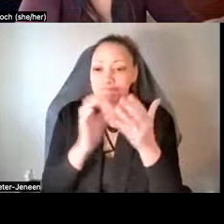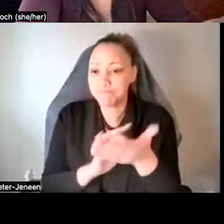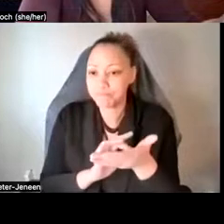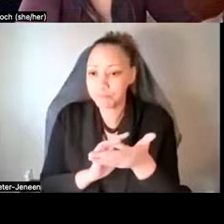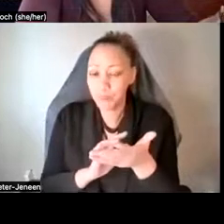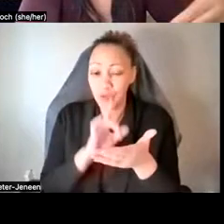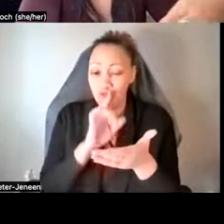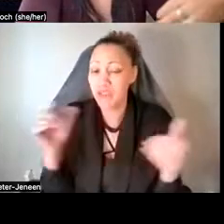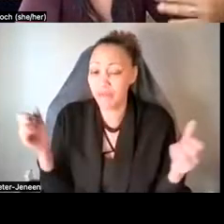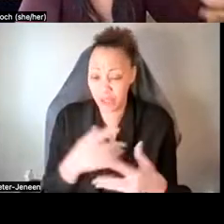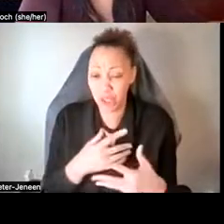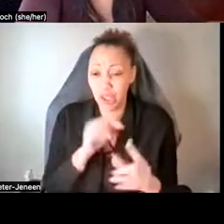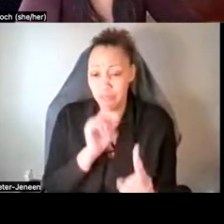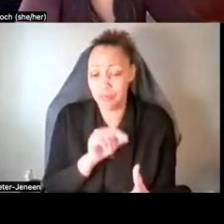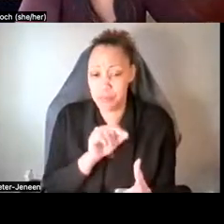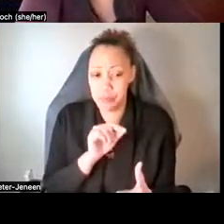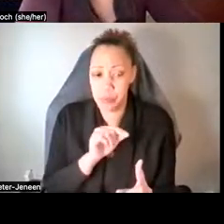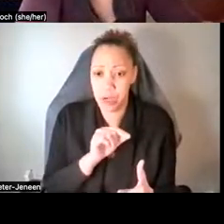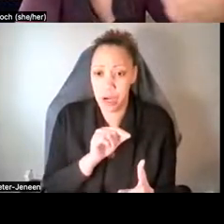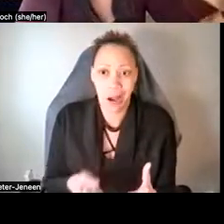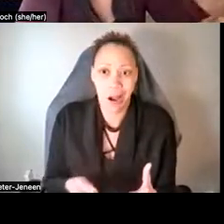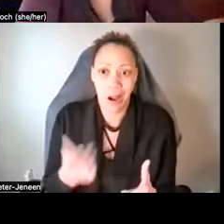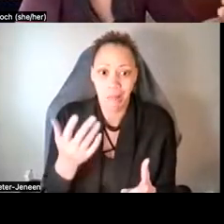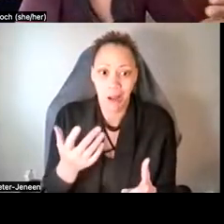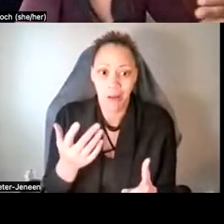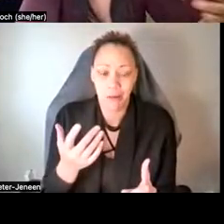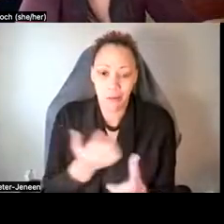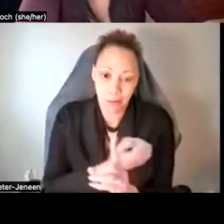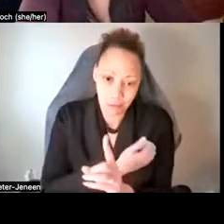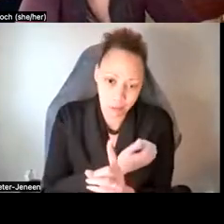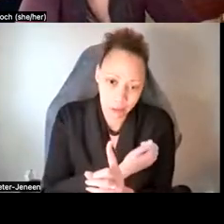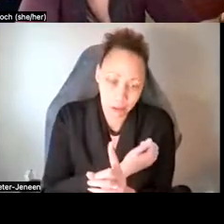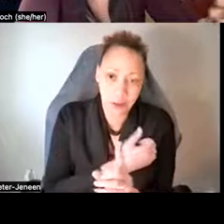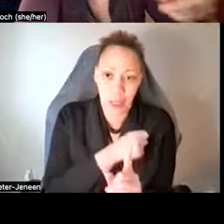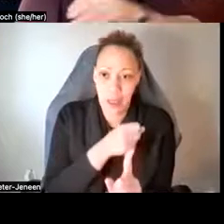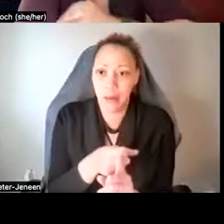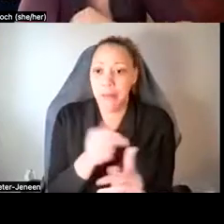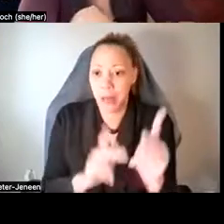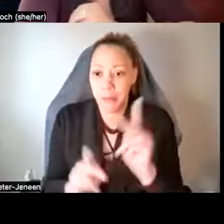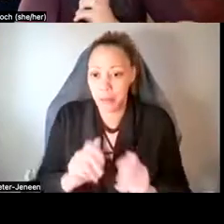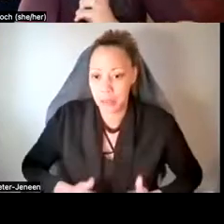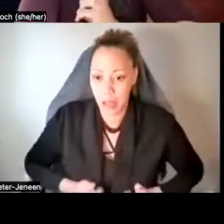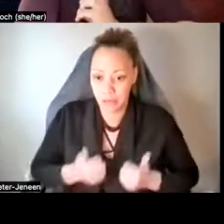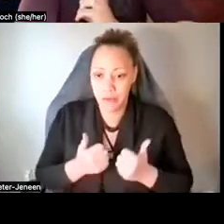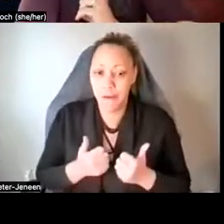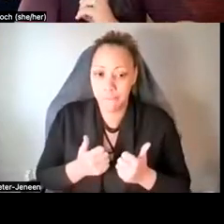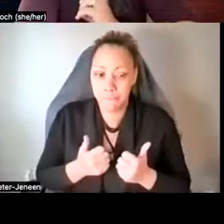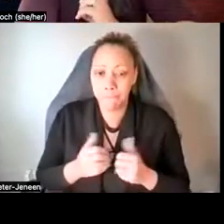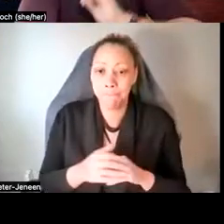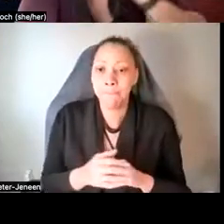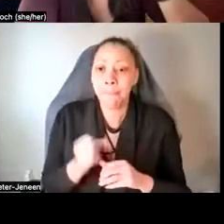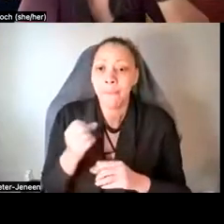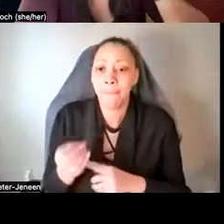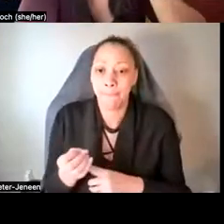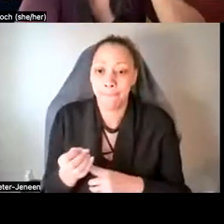psychedelics. And, um, um, much these substances can, uh, impact people's lives. And so, um,